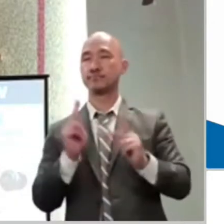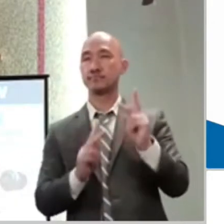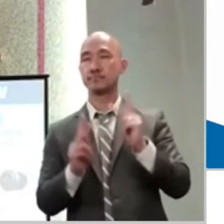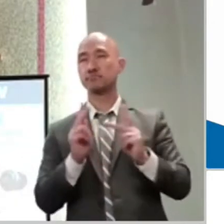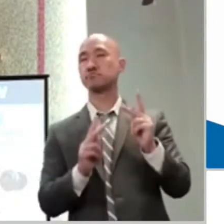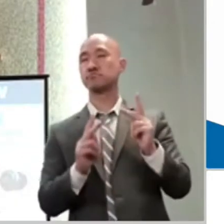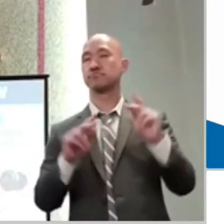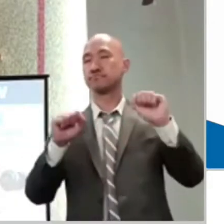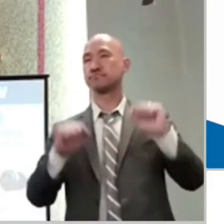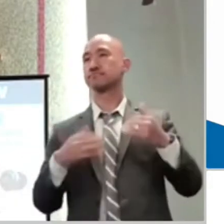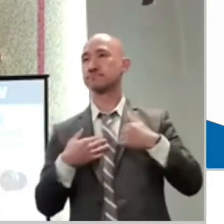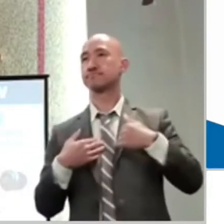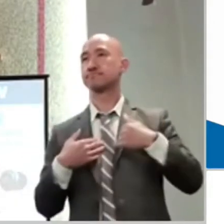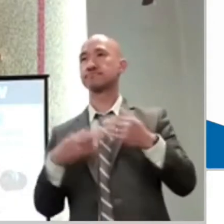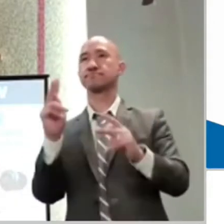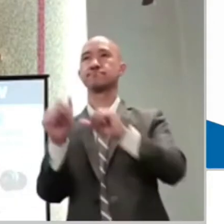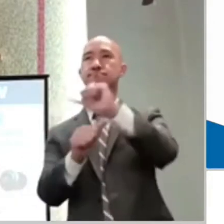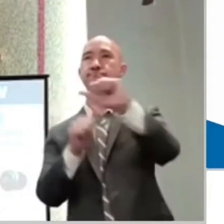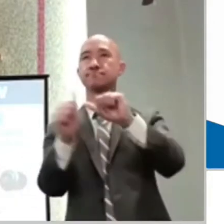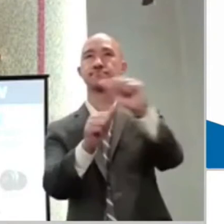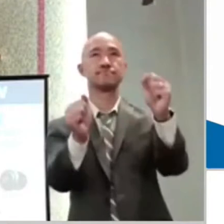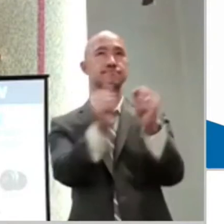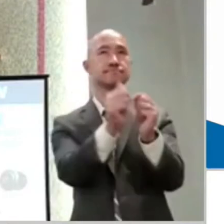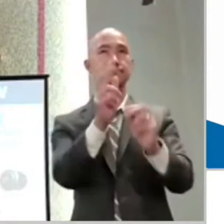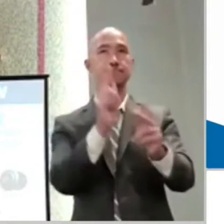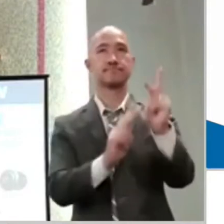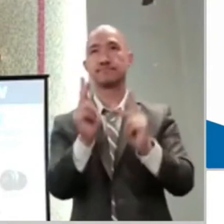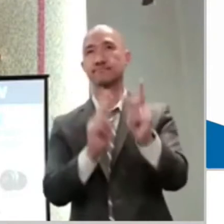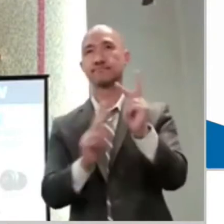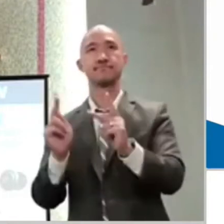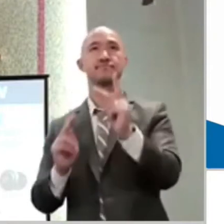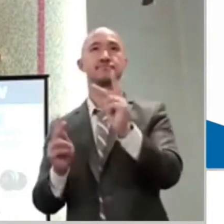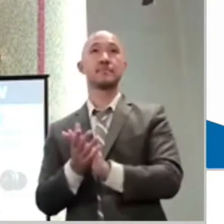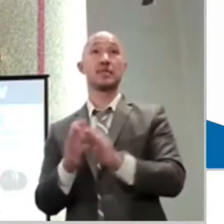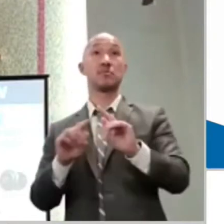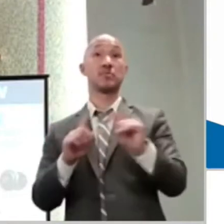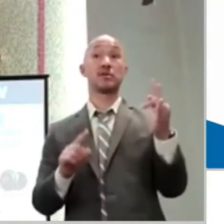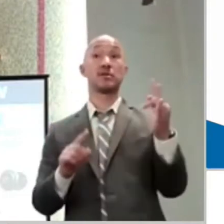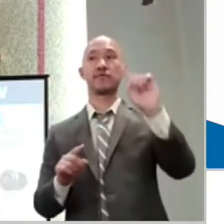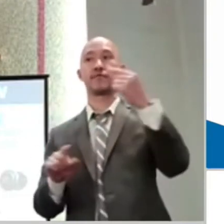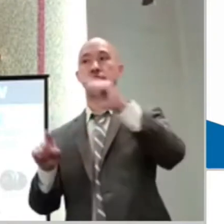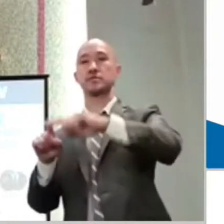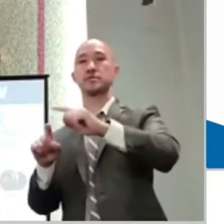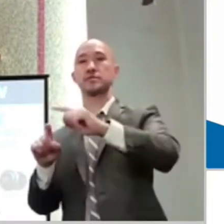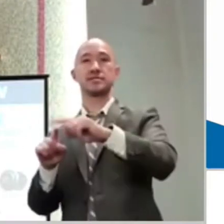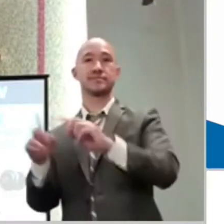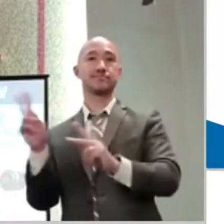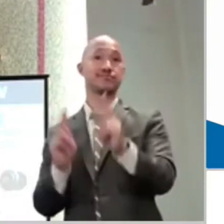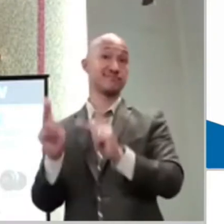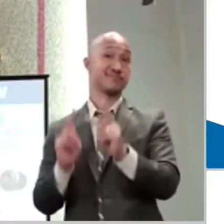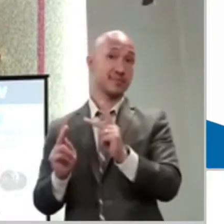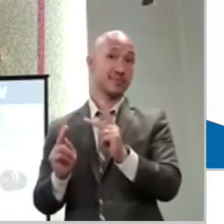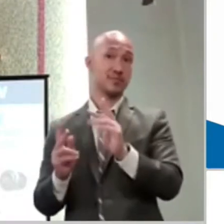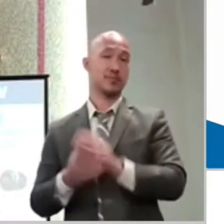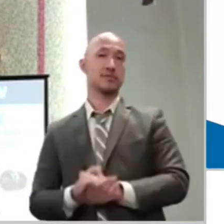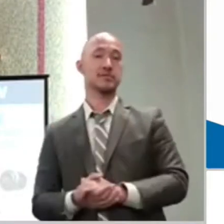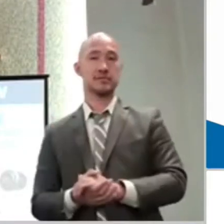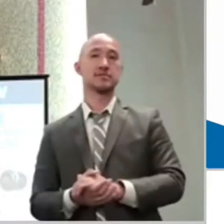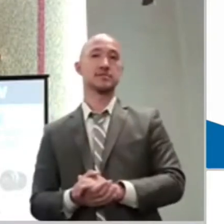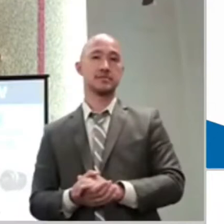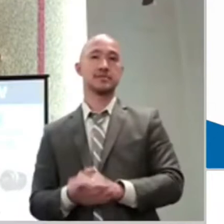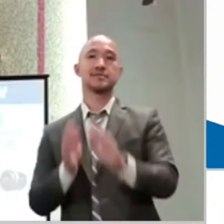in people, our hearts, I think, get changed for the worse. Bitterness, sarcasm,